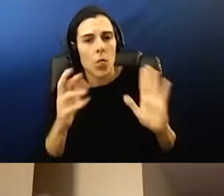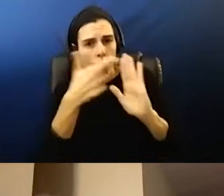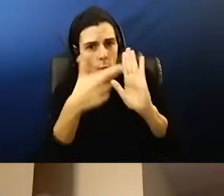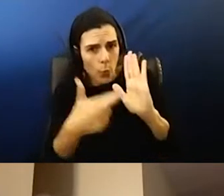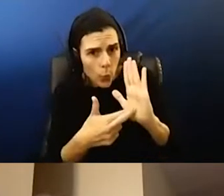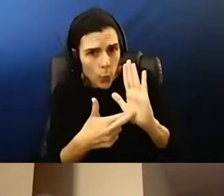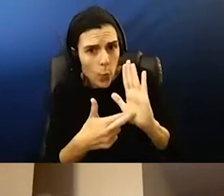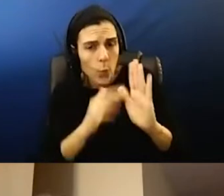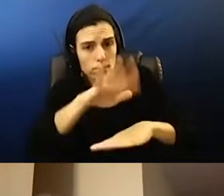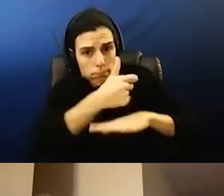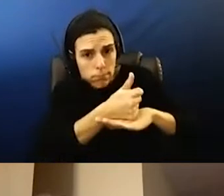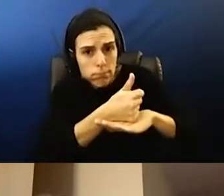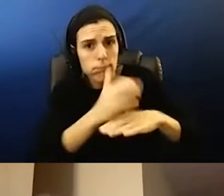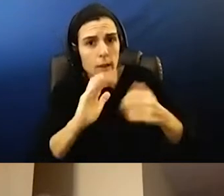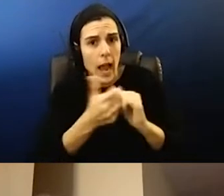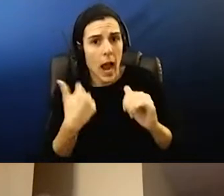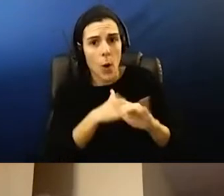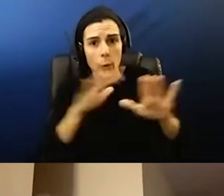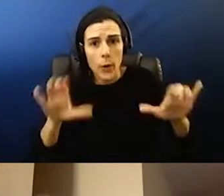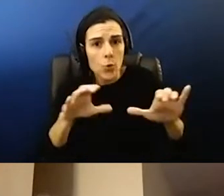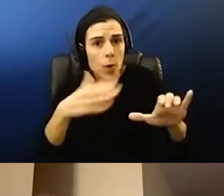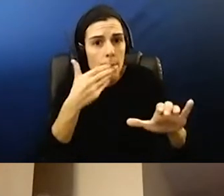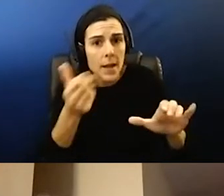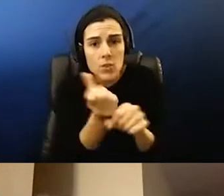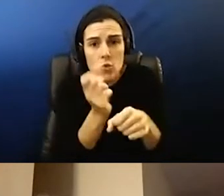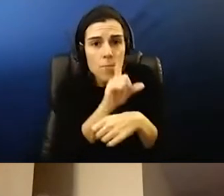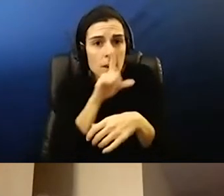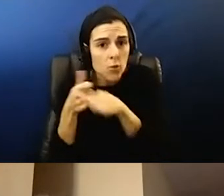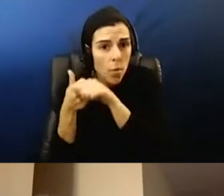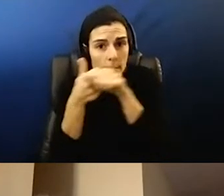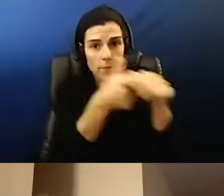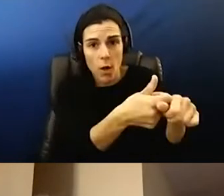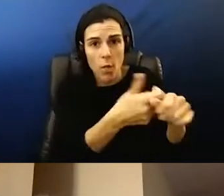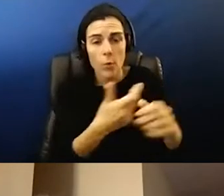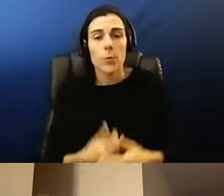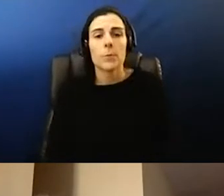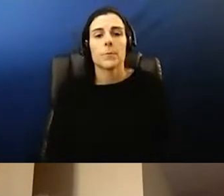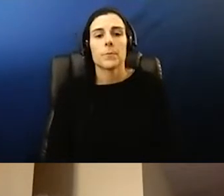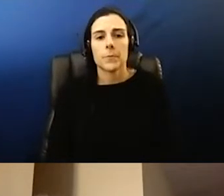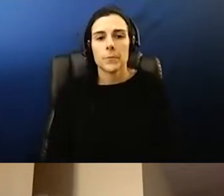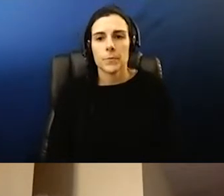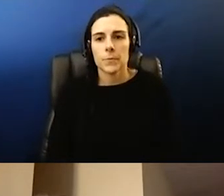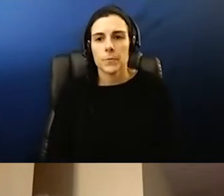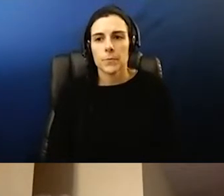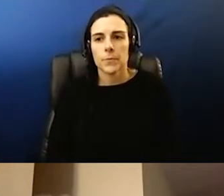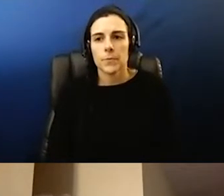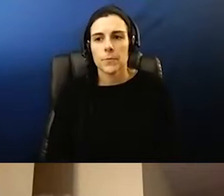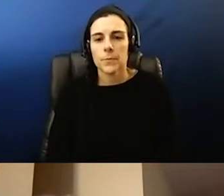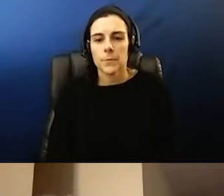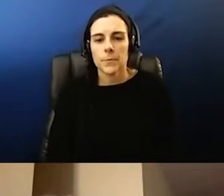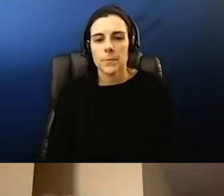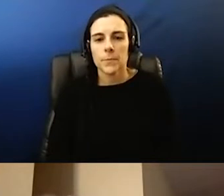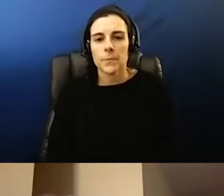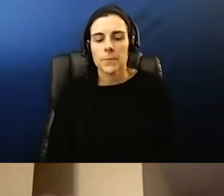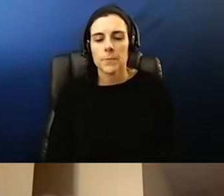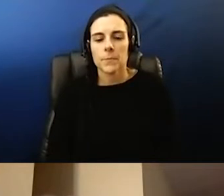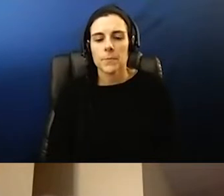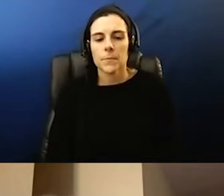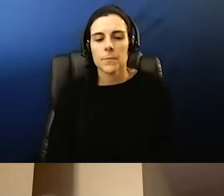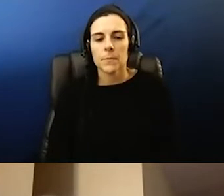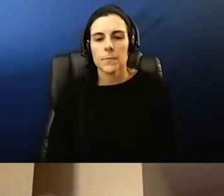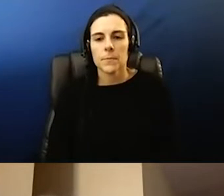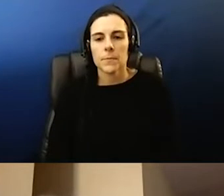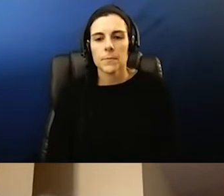we, that are in place and how we're doing our best to make sure they're being followed? Yes. So, um, we